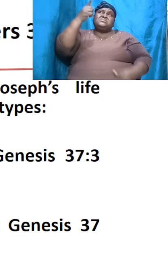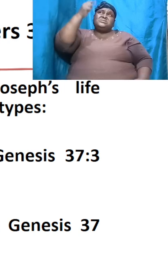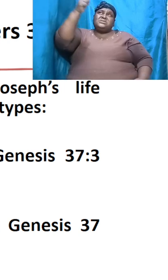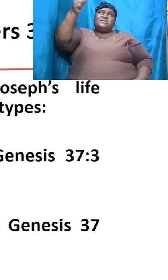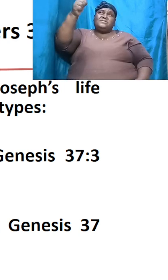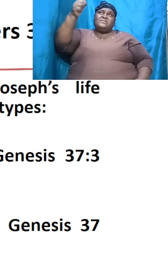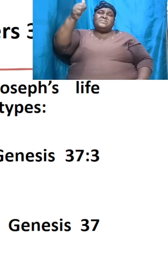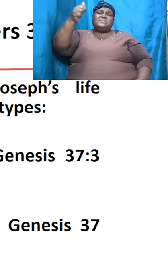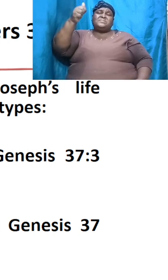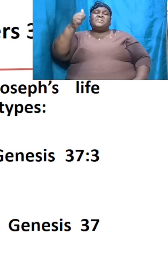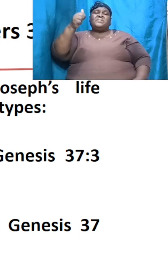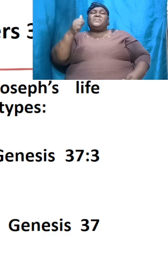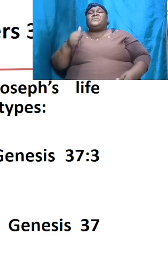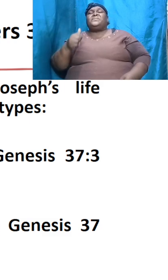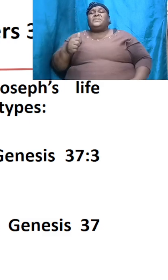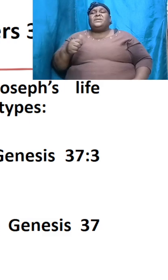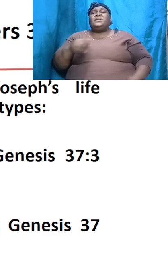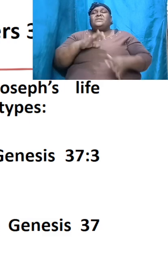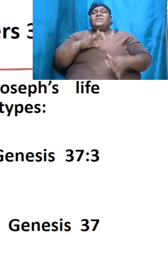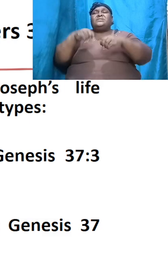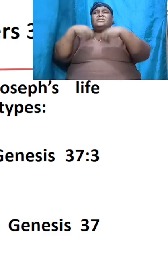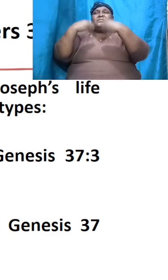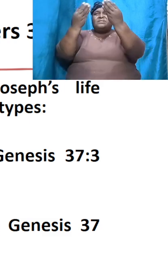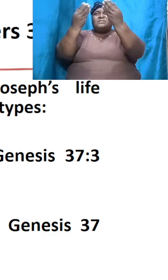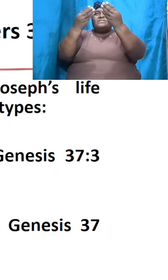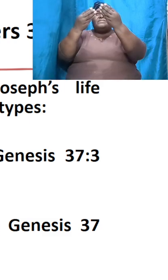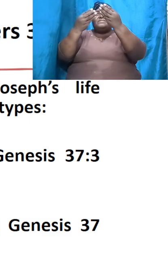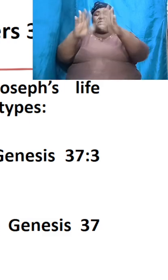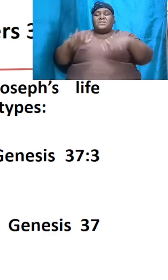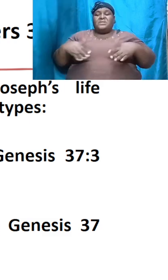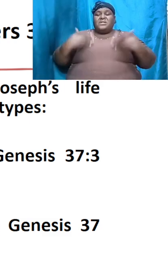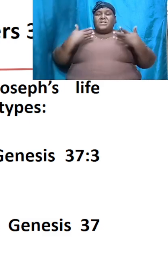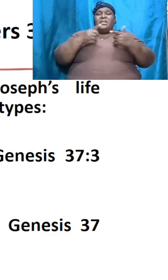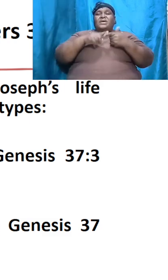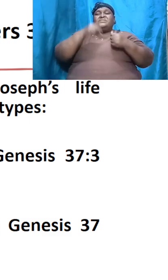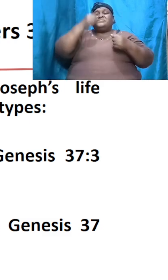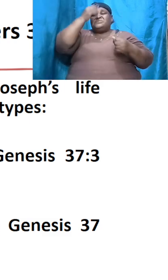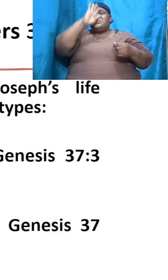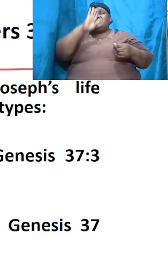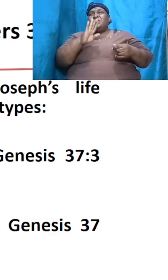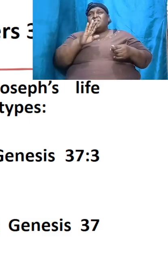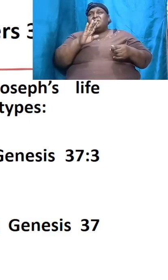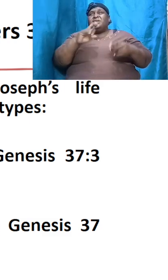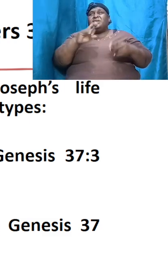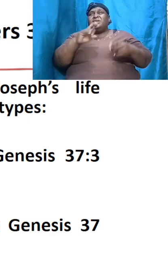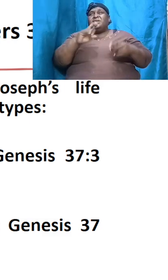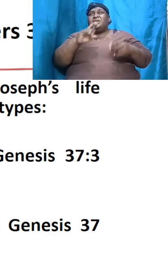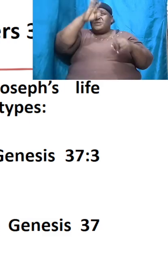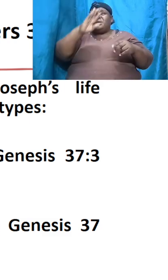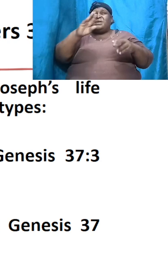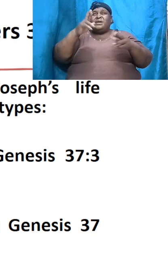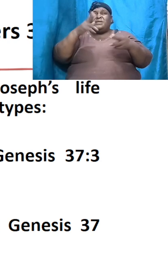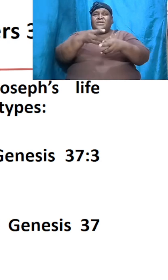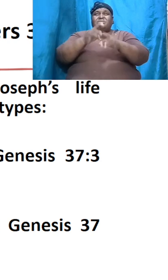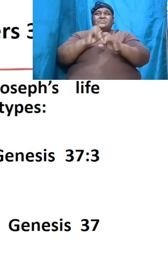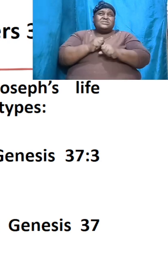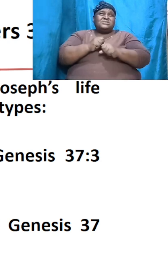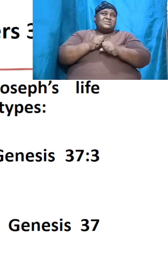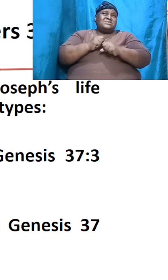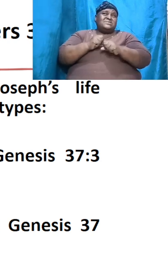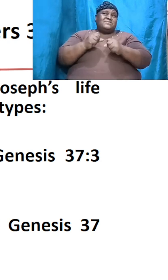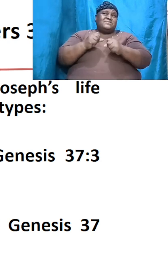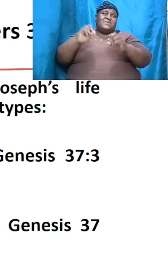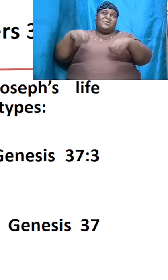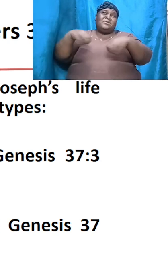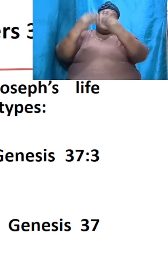high priest that offered up his life to God and he was the very God that received the offering it was